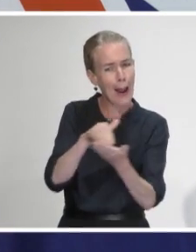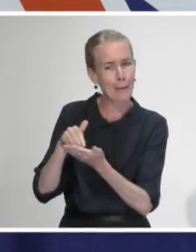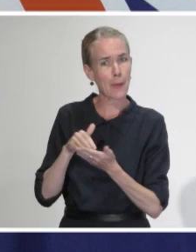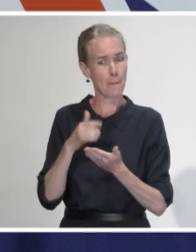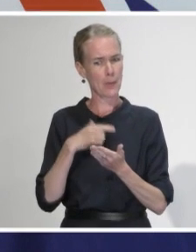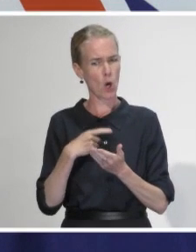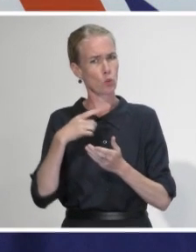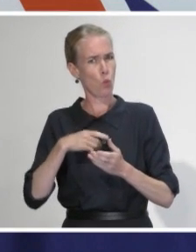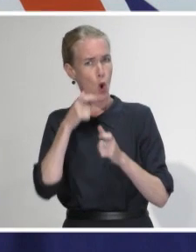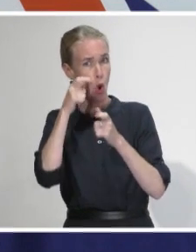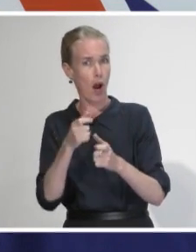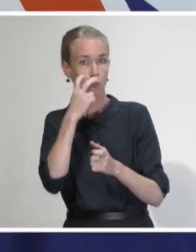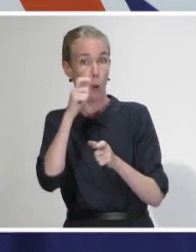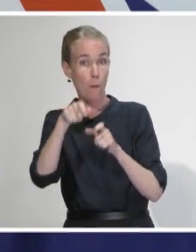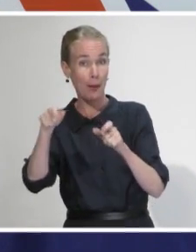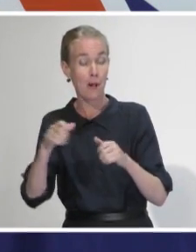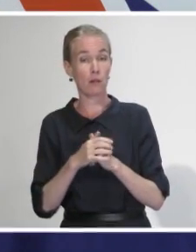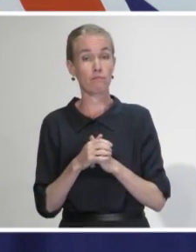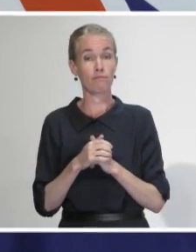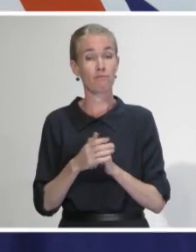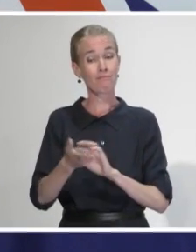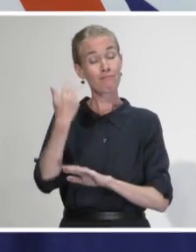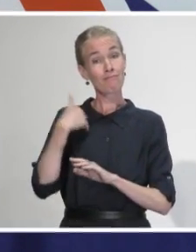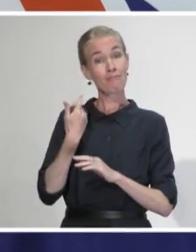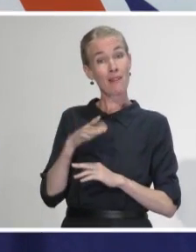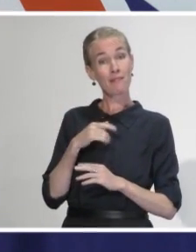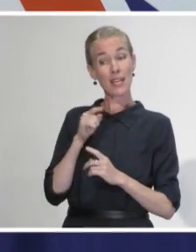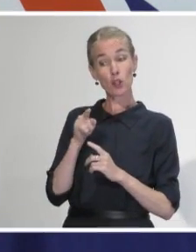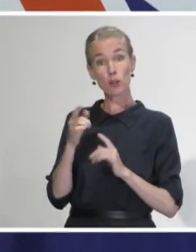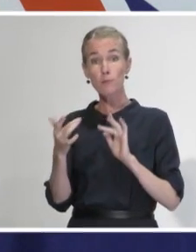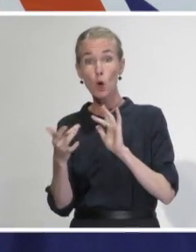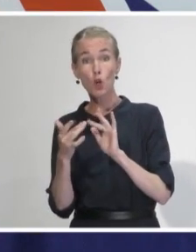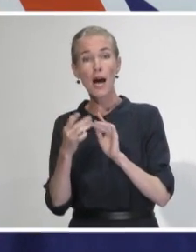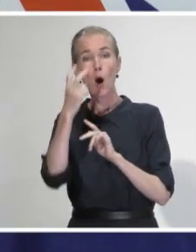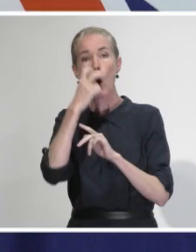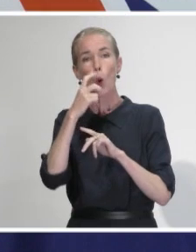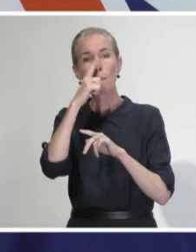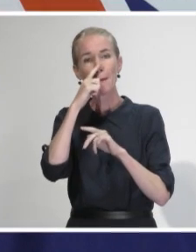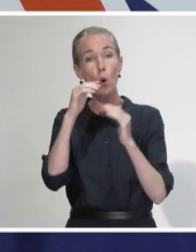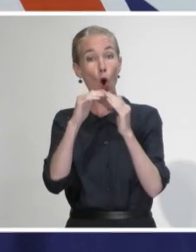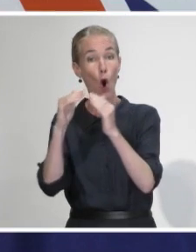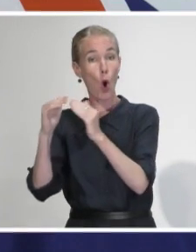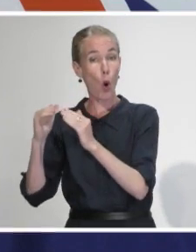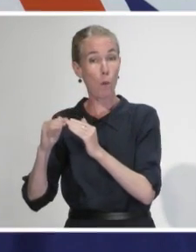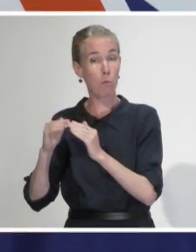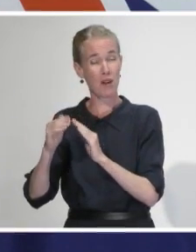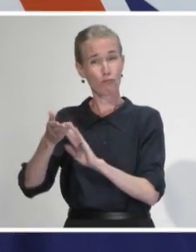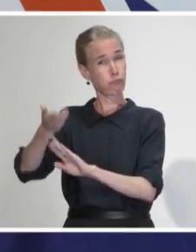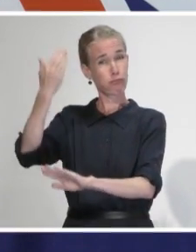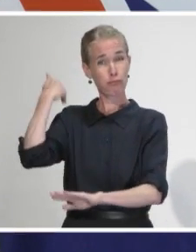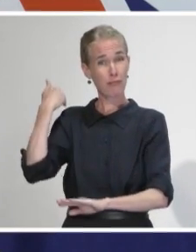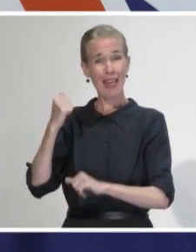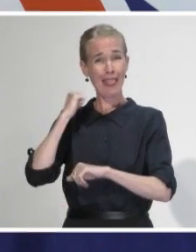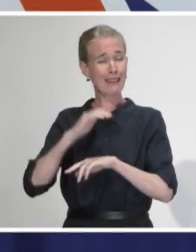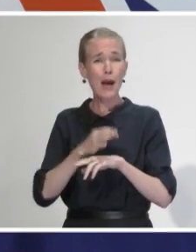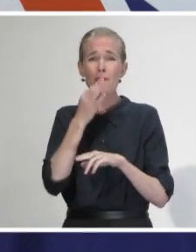the piece, I sent a message to age residential care facilities, even before we had very many cases in New